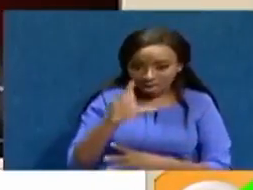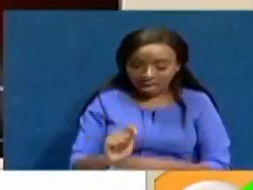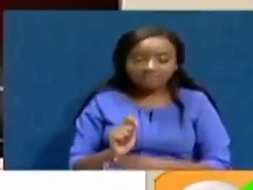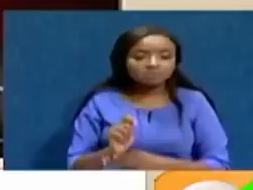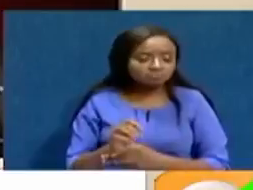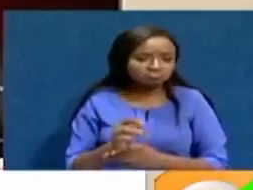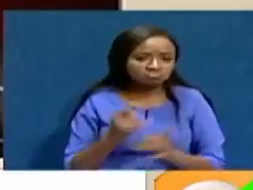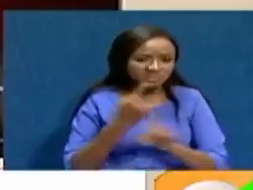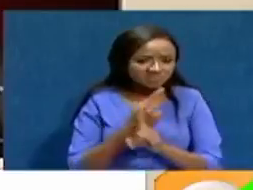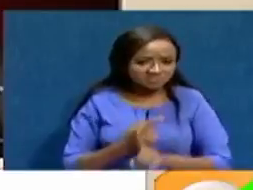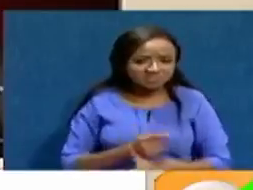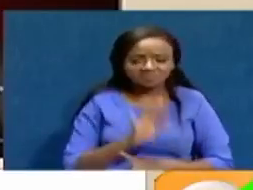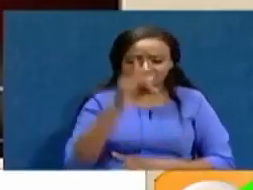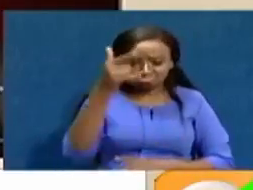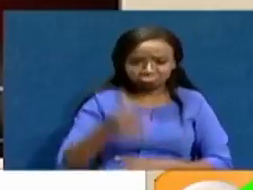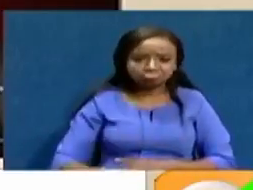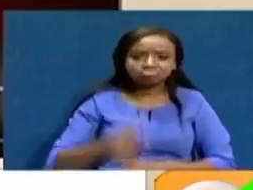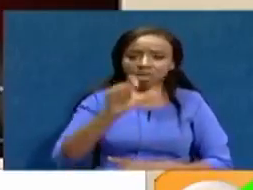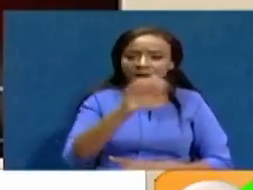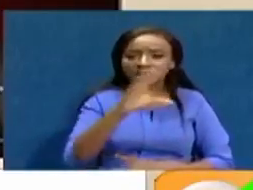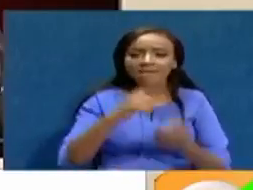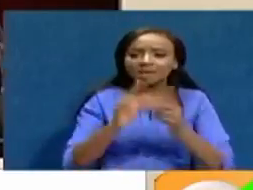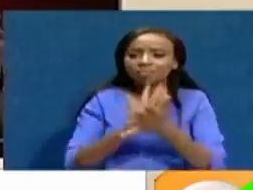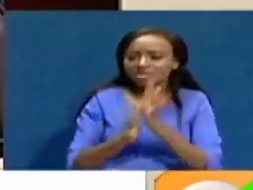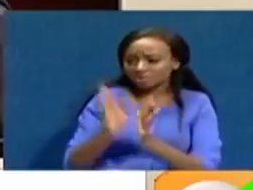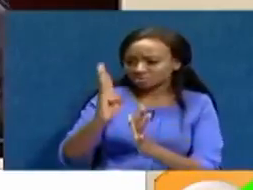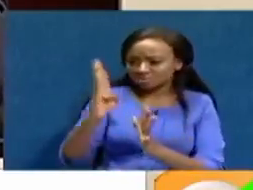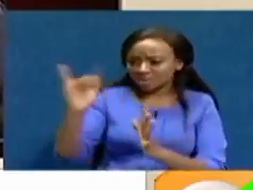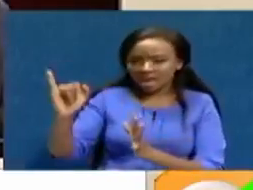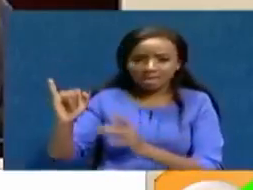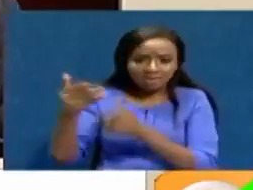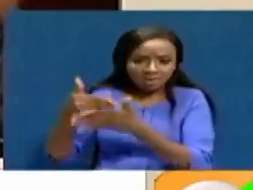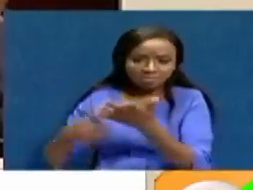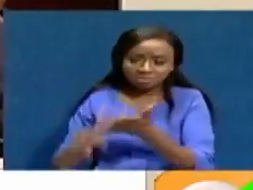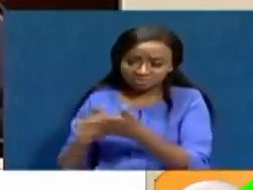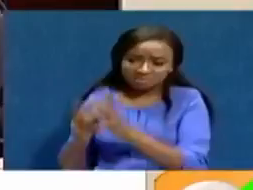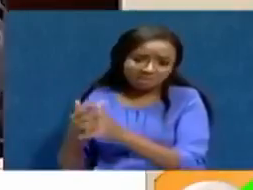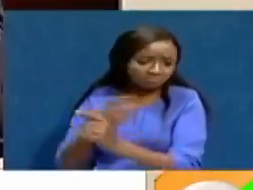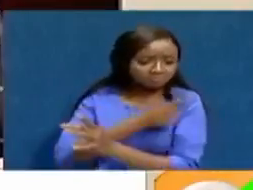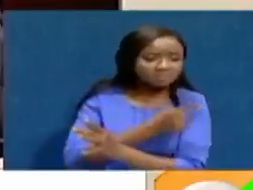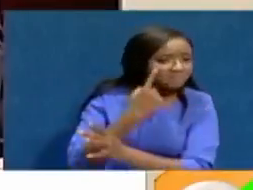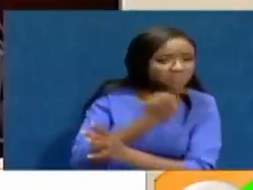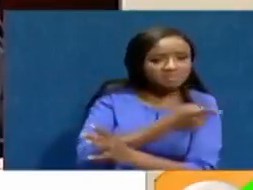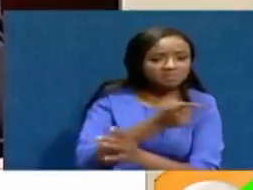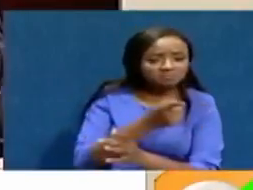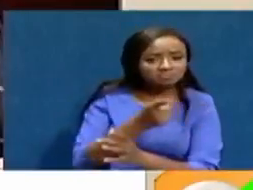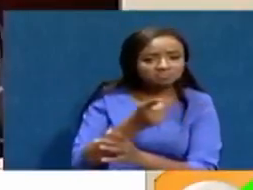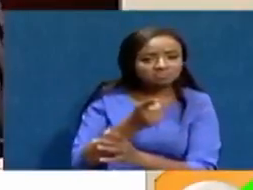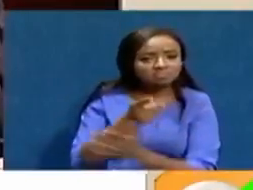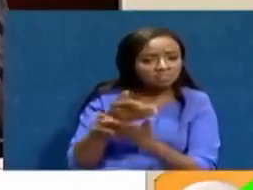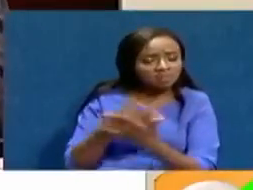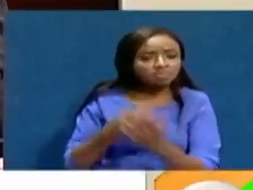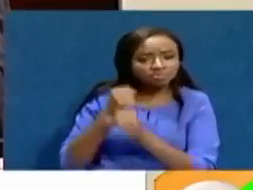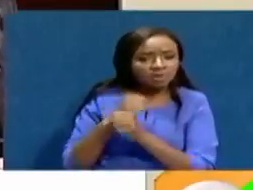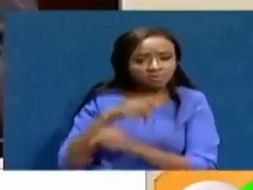even without the BBI report, let me say that a lot of work has actually been done in terms of these reforms. The